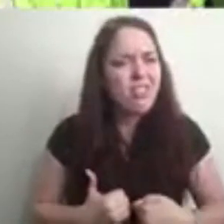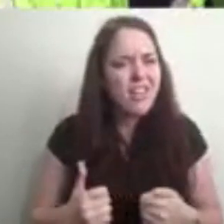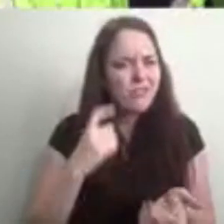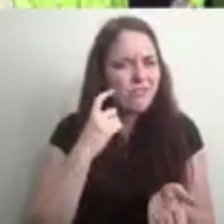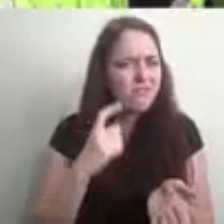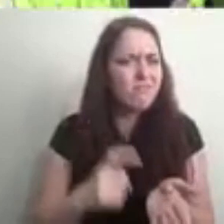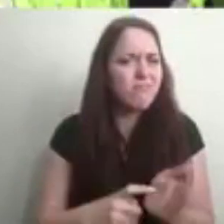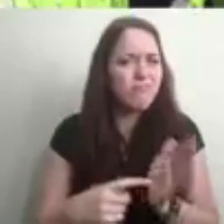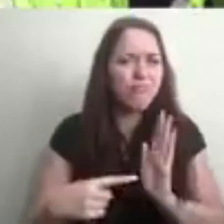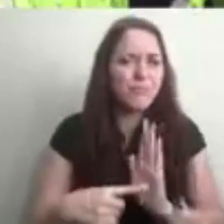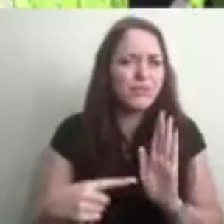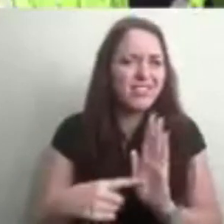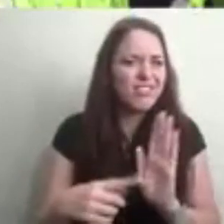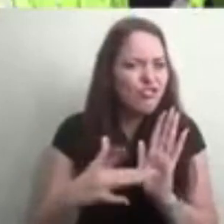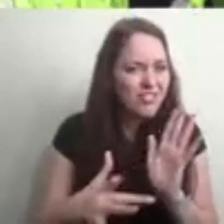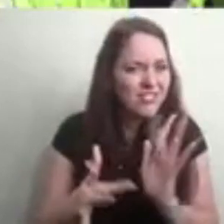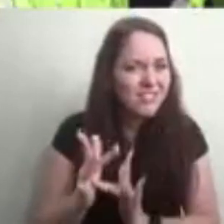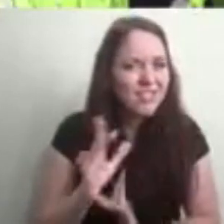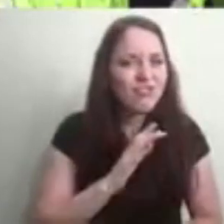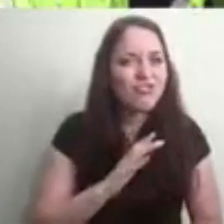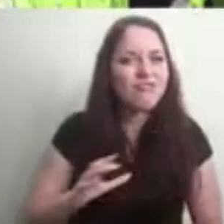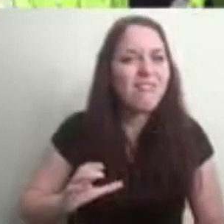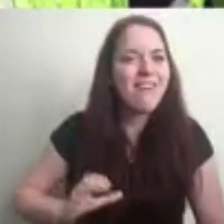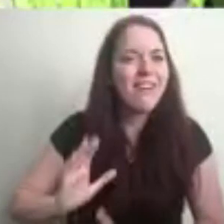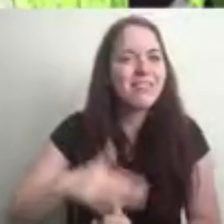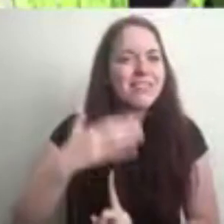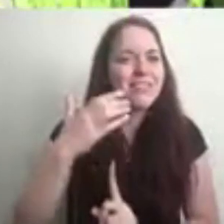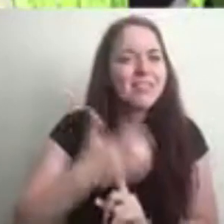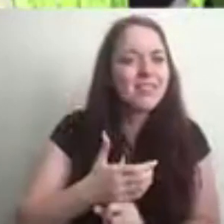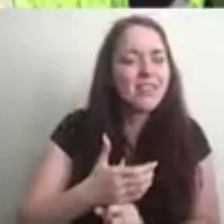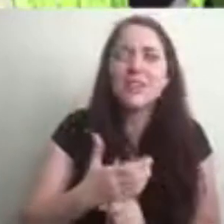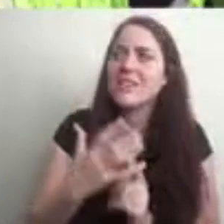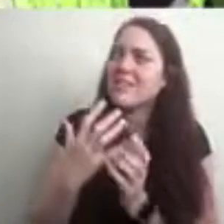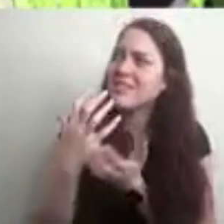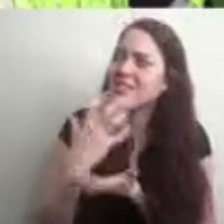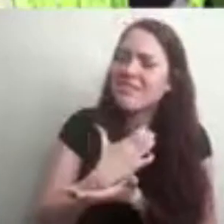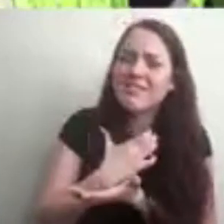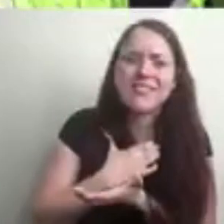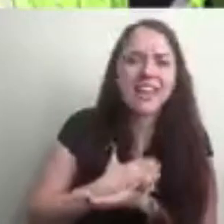the one who is life, your strength.